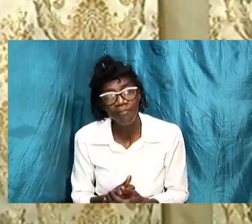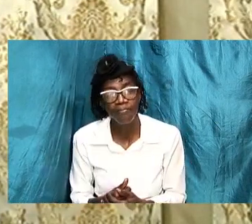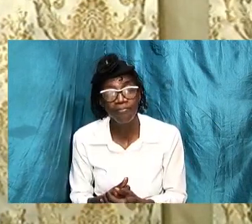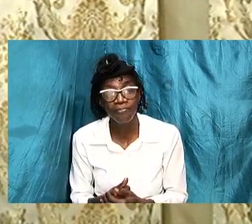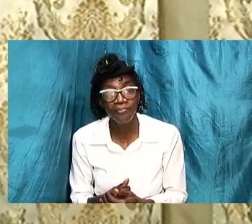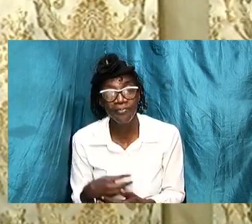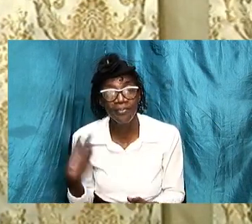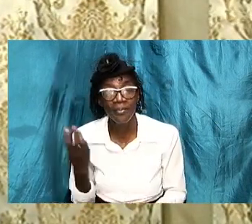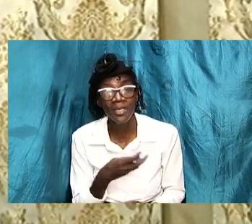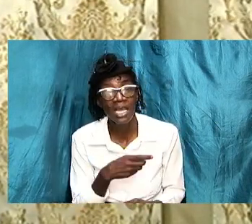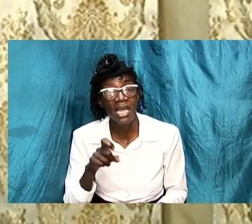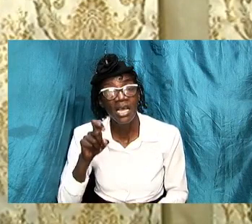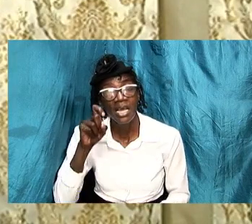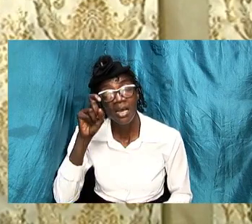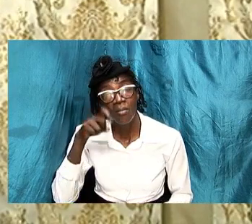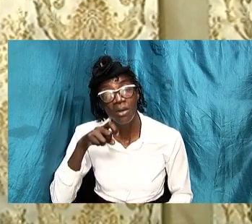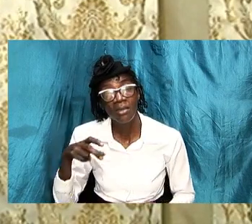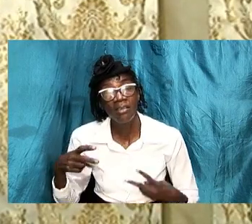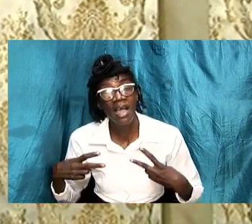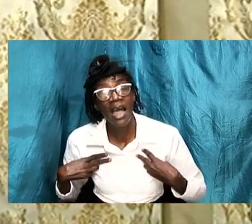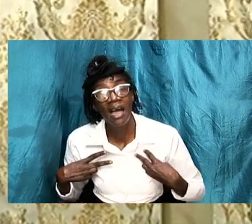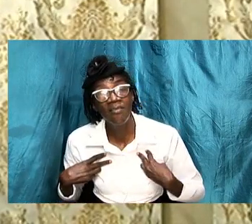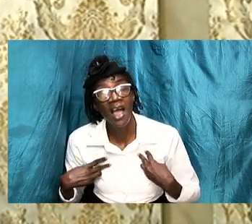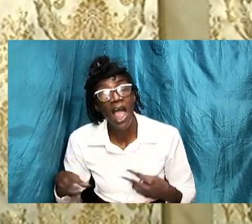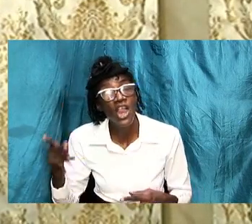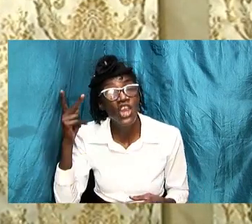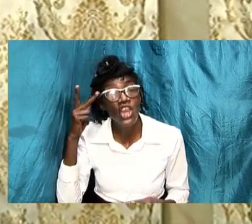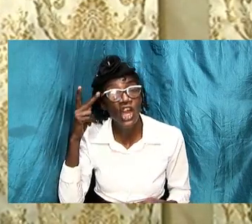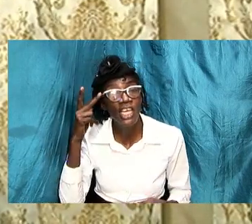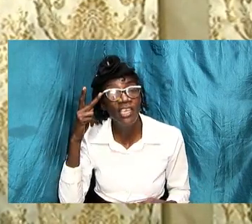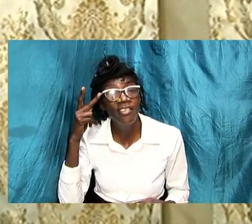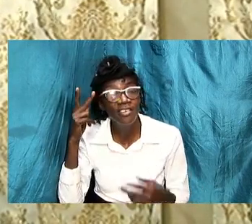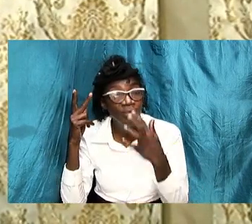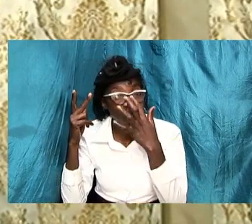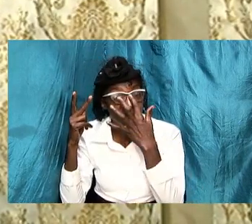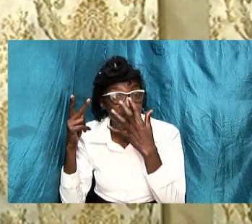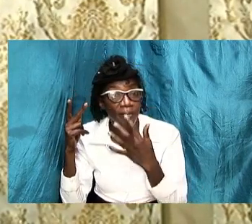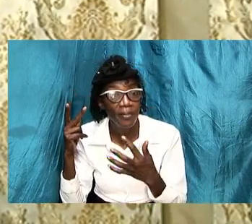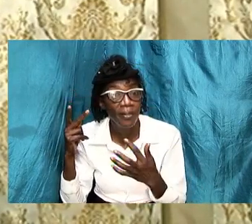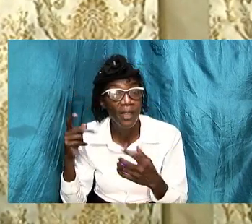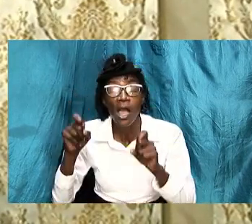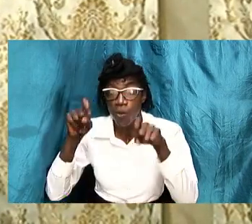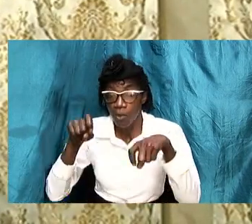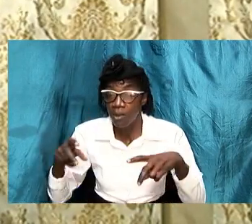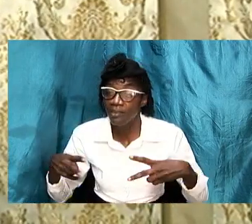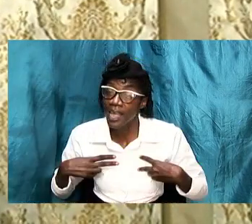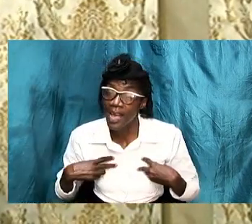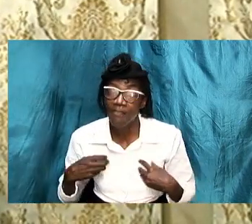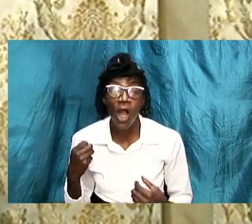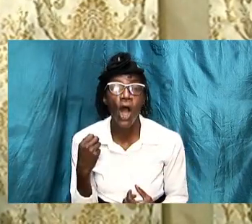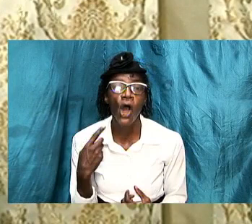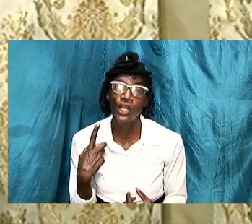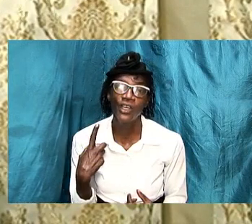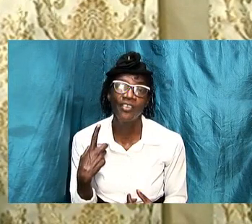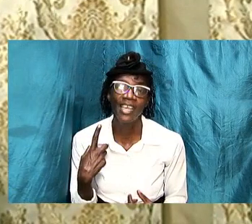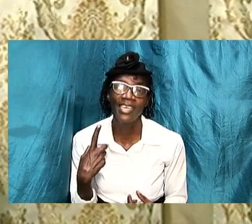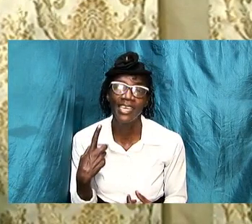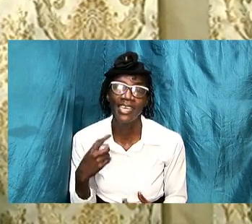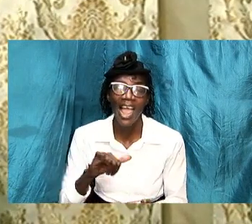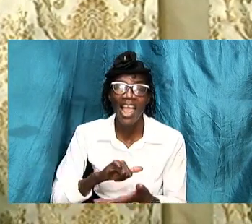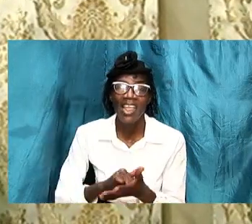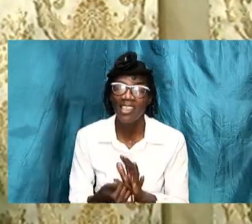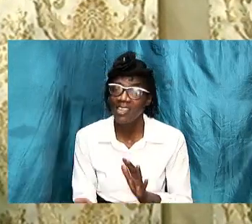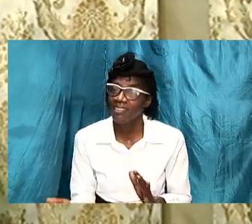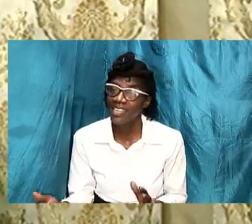we must have knowledge and we must have understanding these things